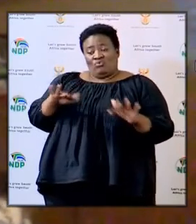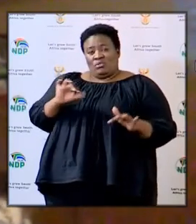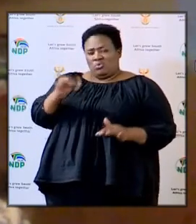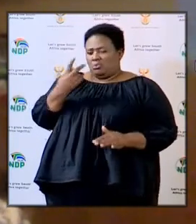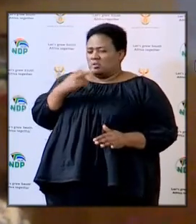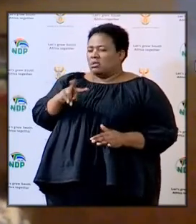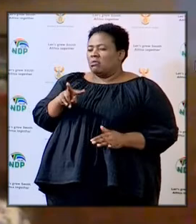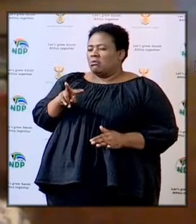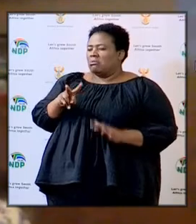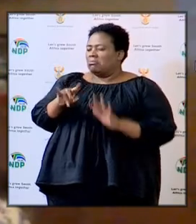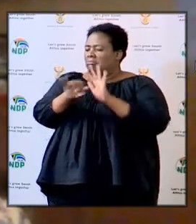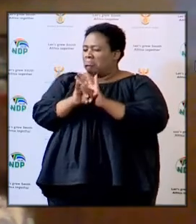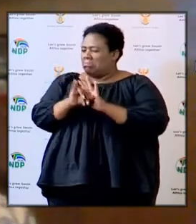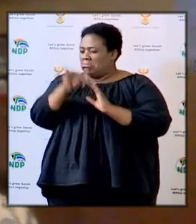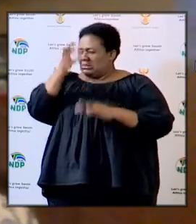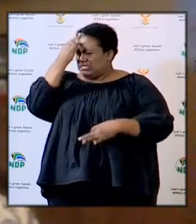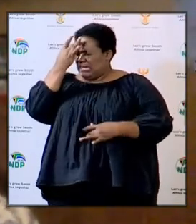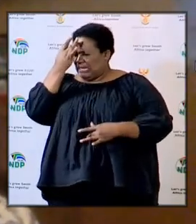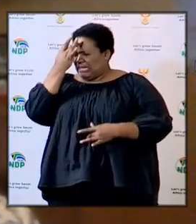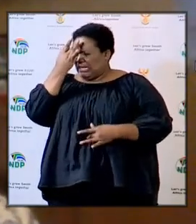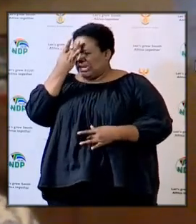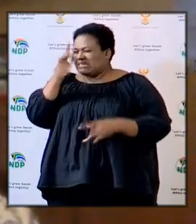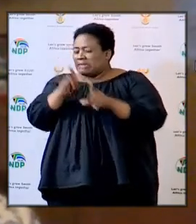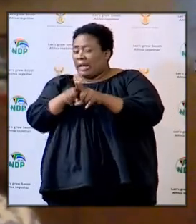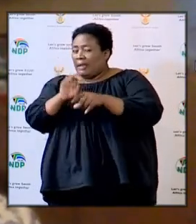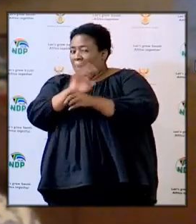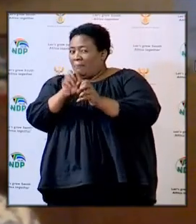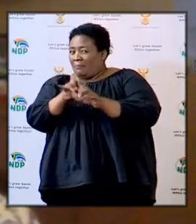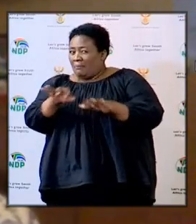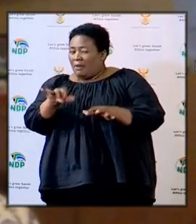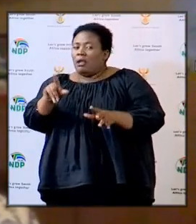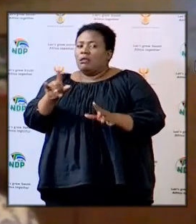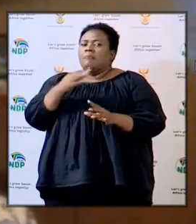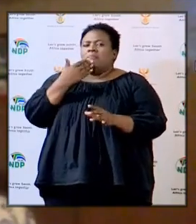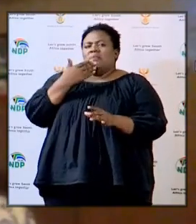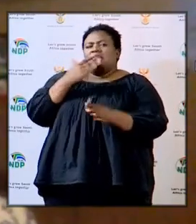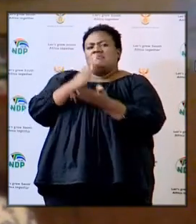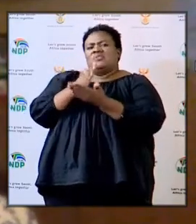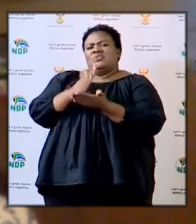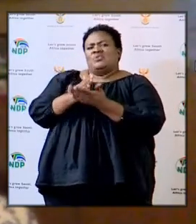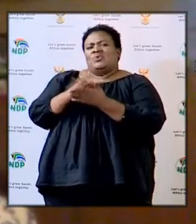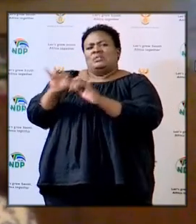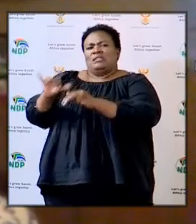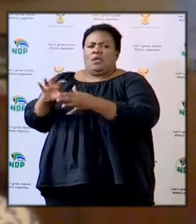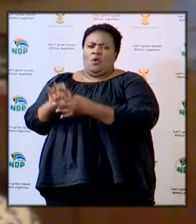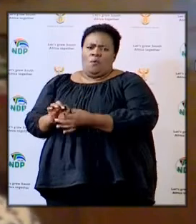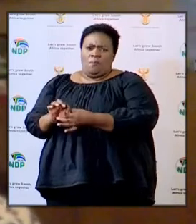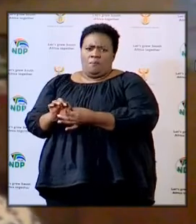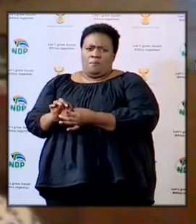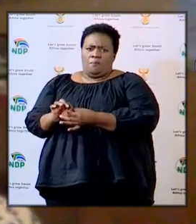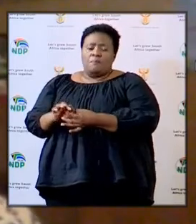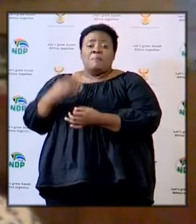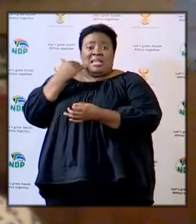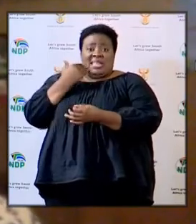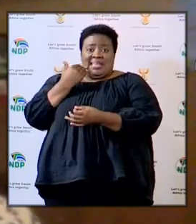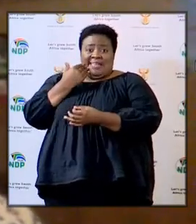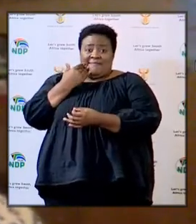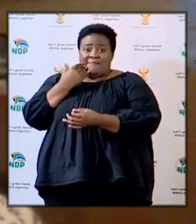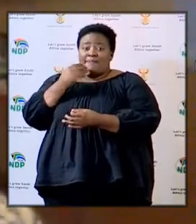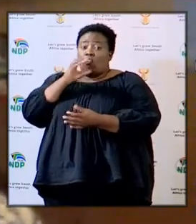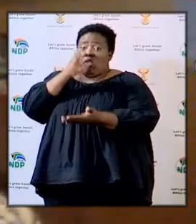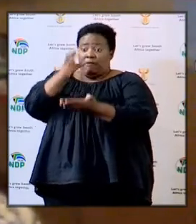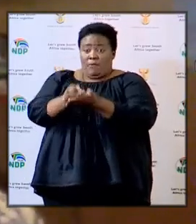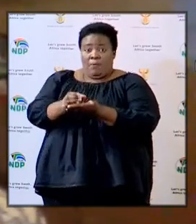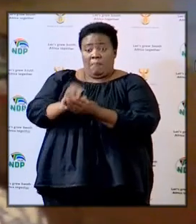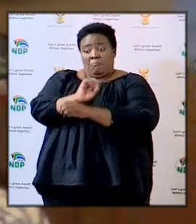is showing any symptoms of COVID please keep them home and obviously if they have been confirmed positive they must stay at home for 14